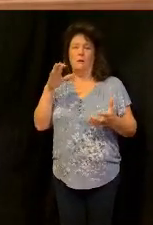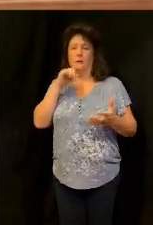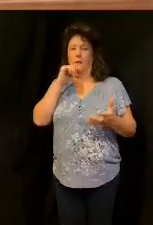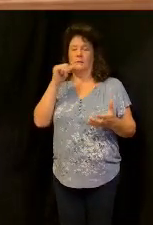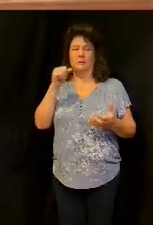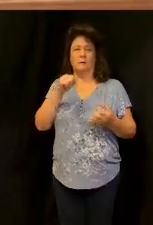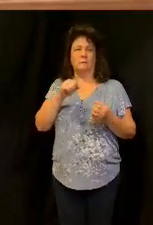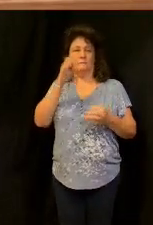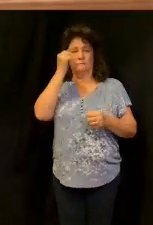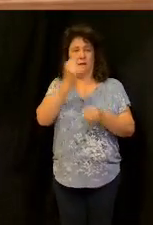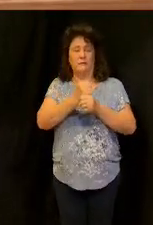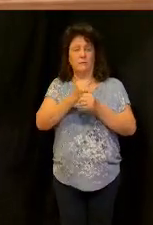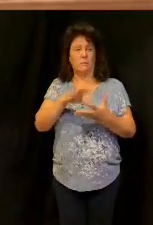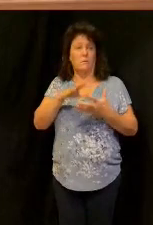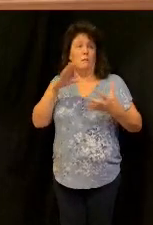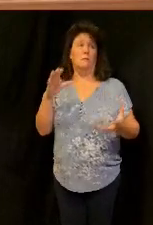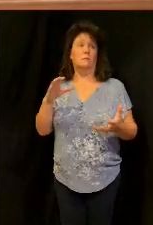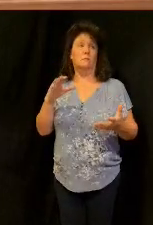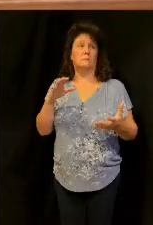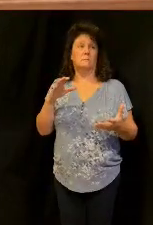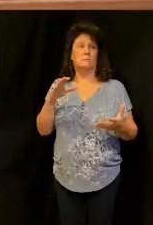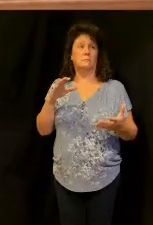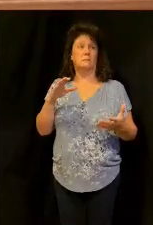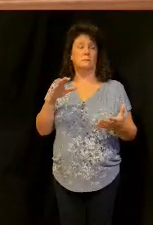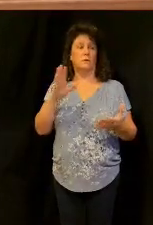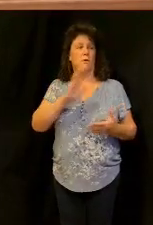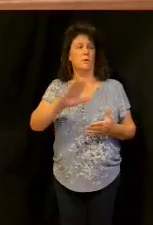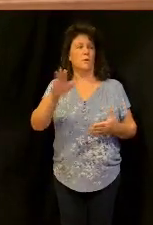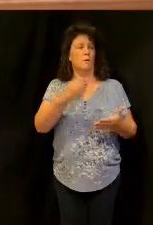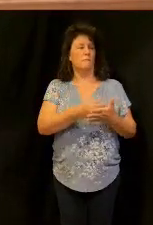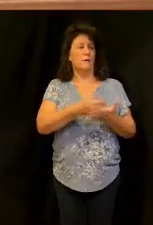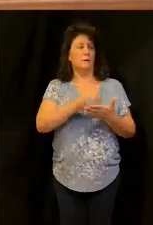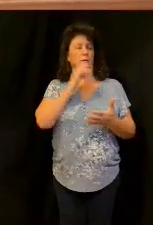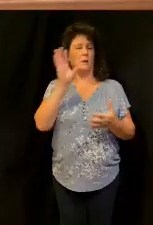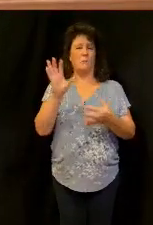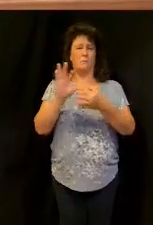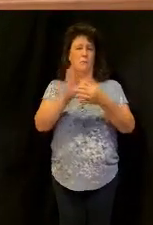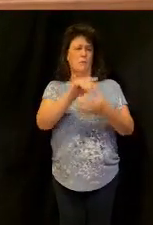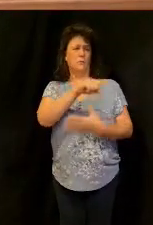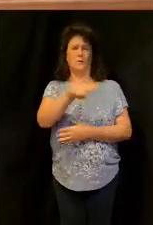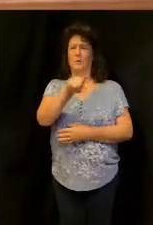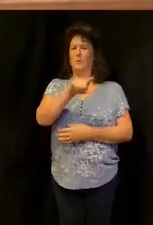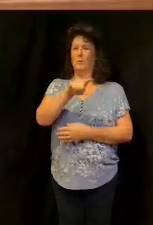and if you have not been faithful in what another man's listen your finances doesn't belong to you anyway it belongs to God